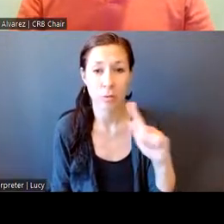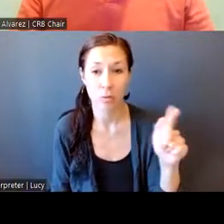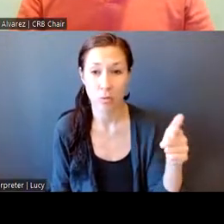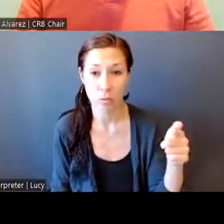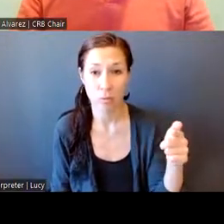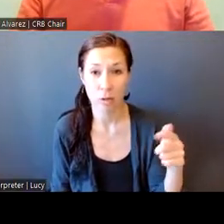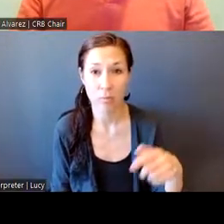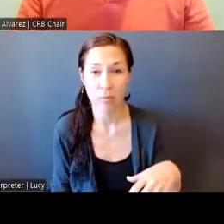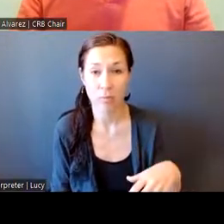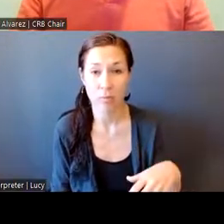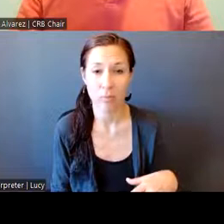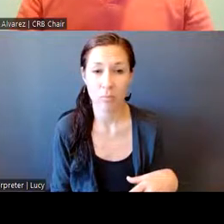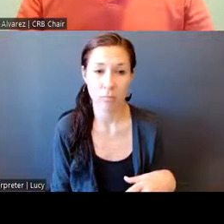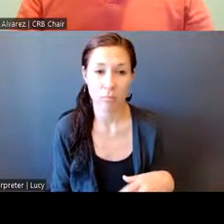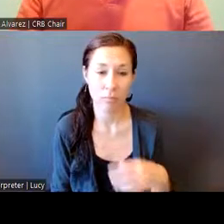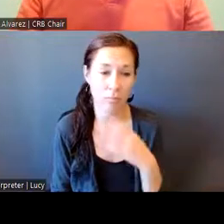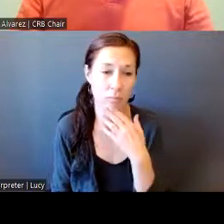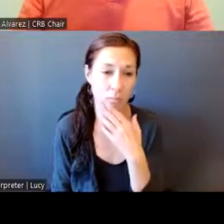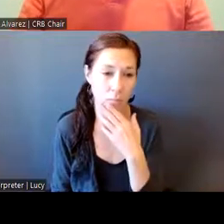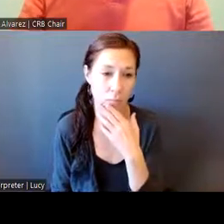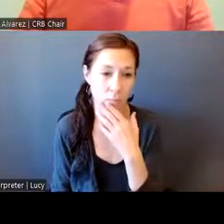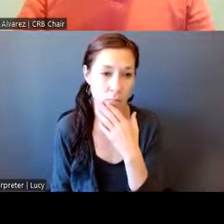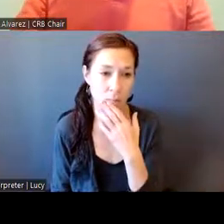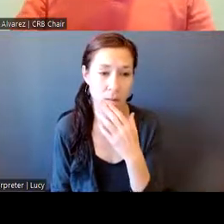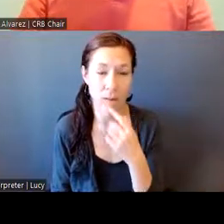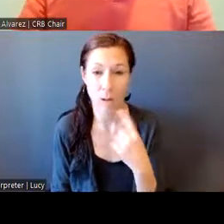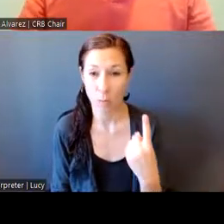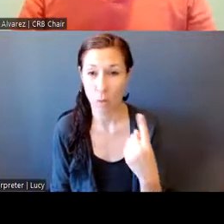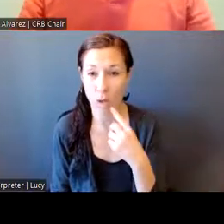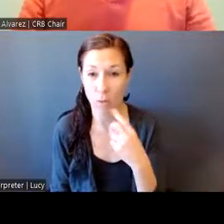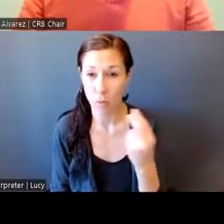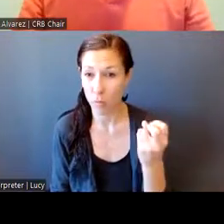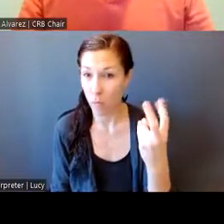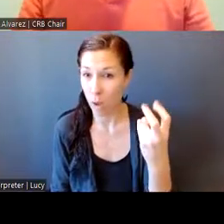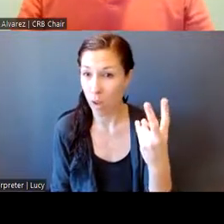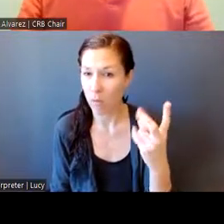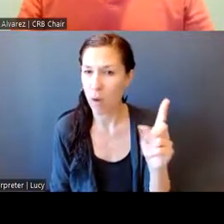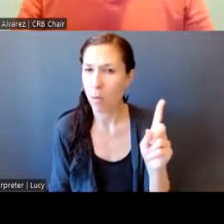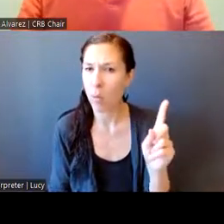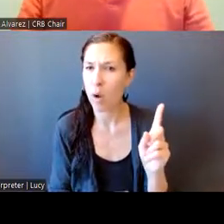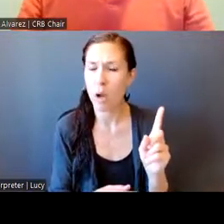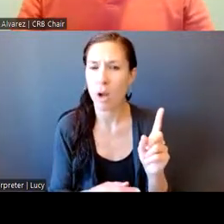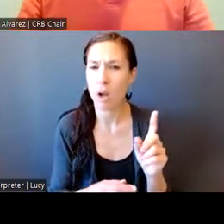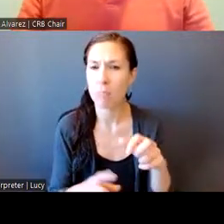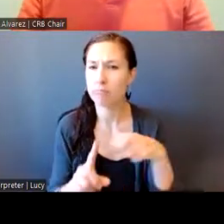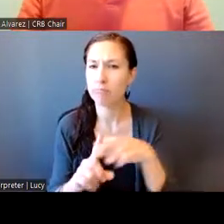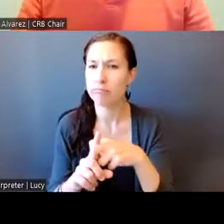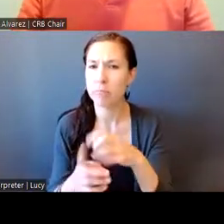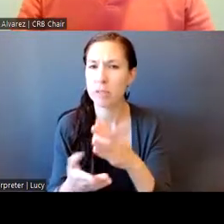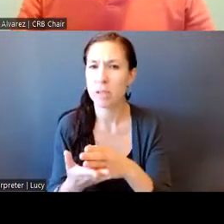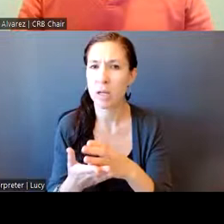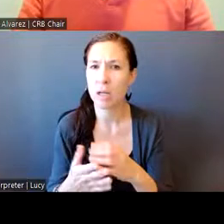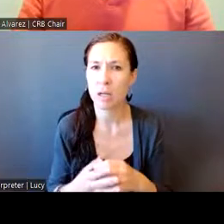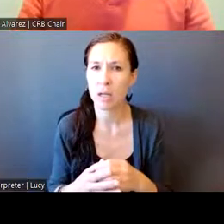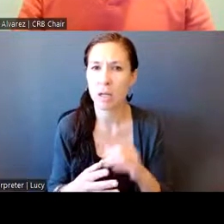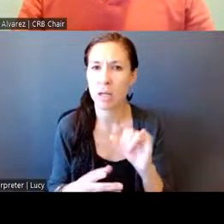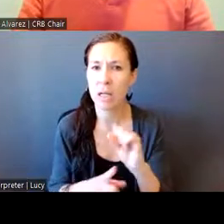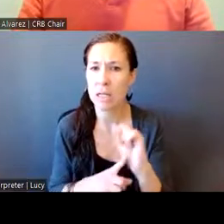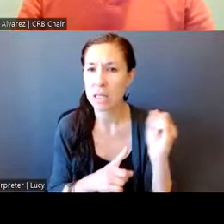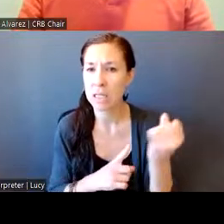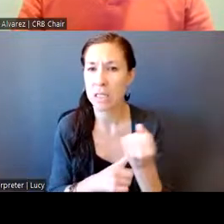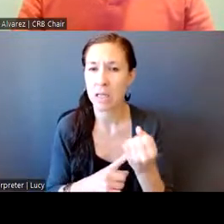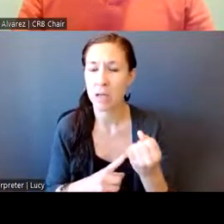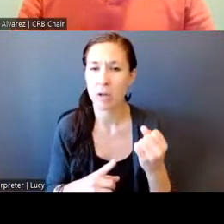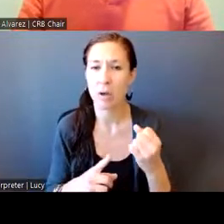The one 12-year-olds, the he was stopped, he was stopped, which was the circumstance in their encounter,